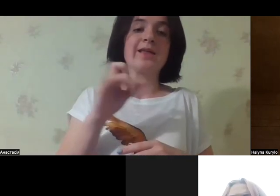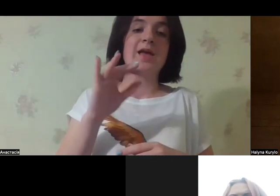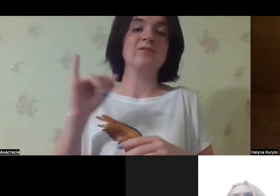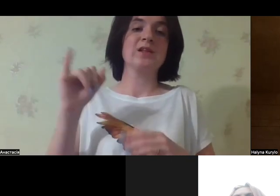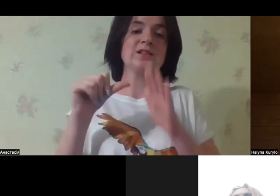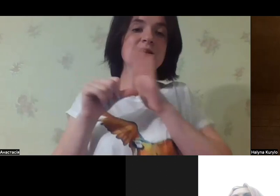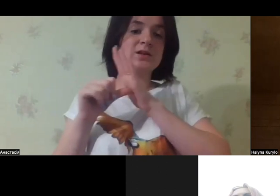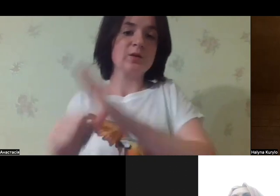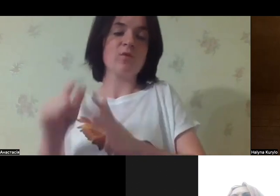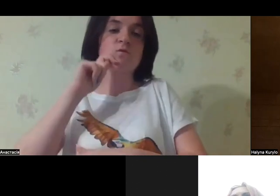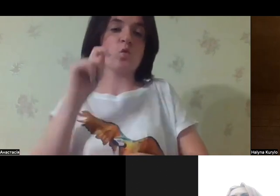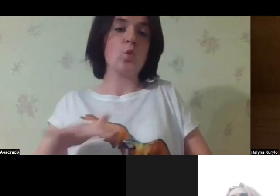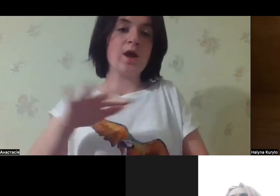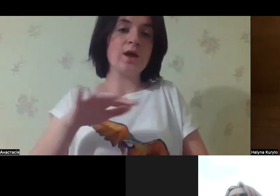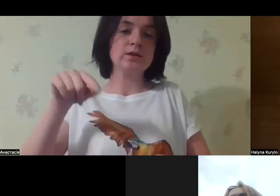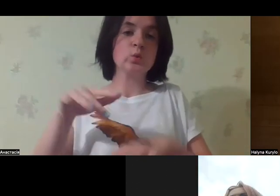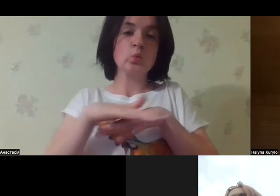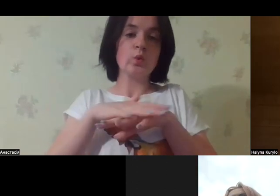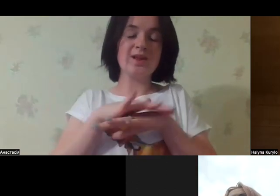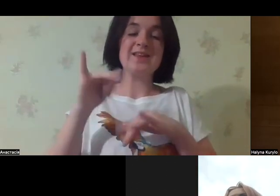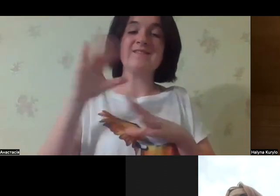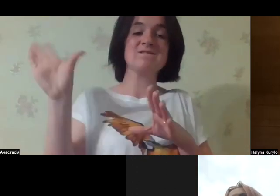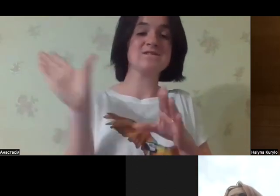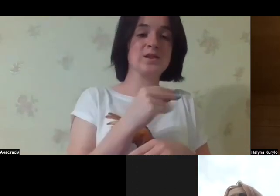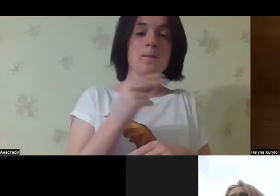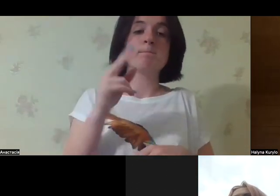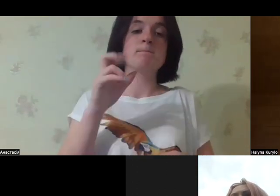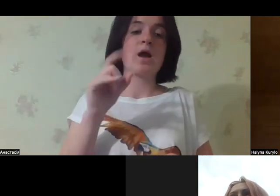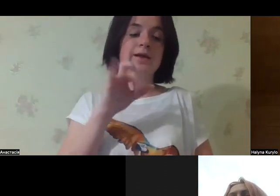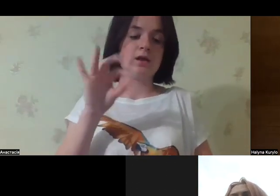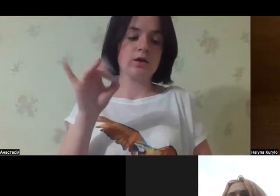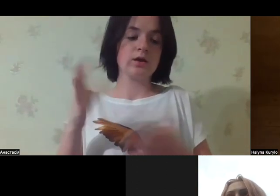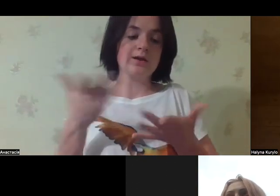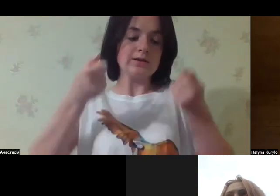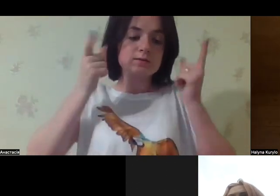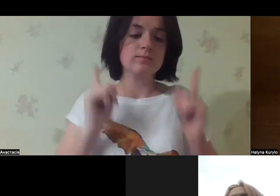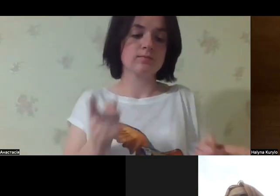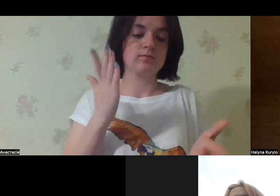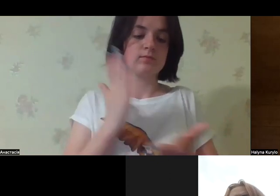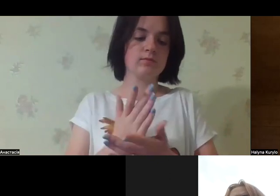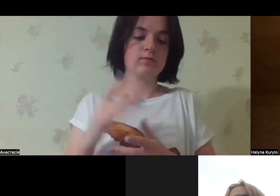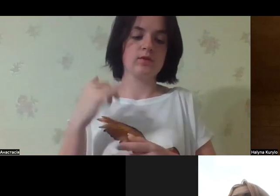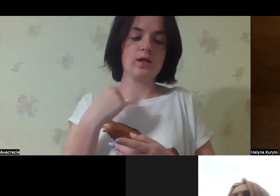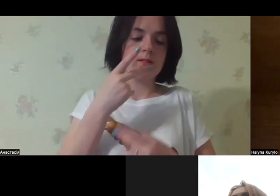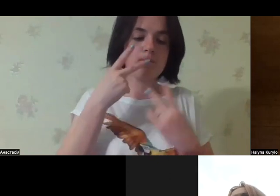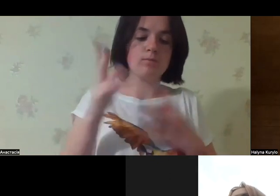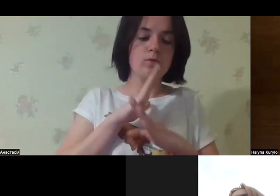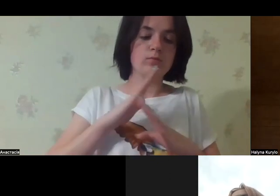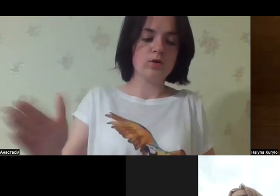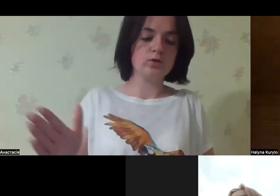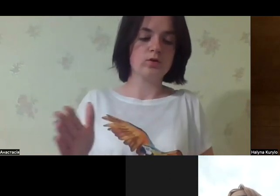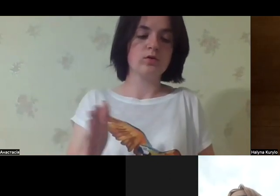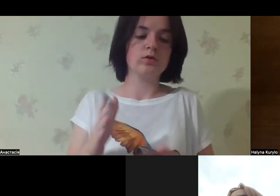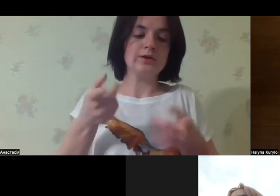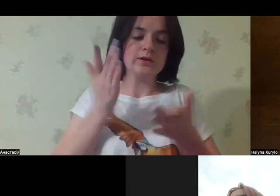experienced with my own skin all of the barriers that we have in Ukrainian society. And I have not seen